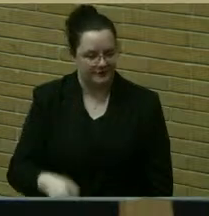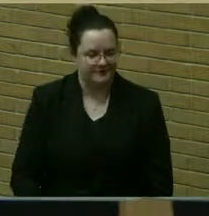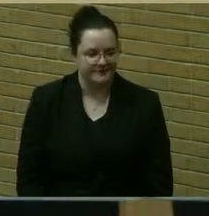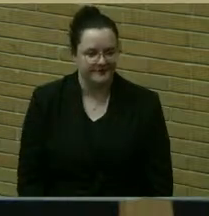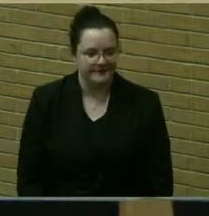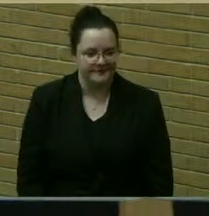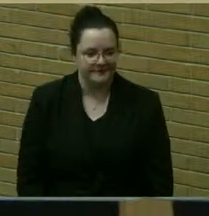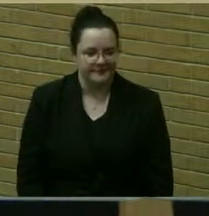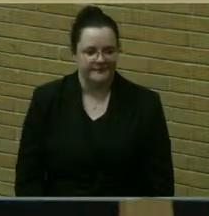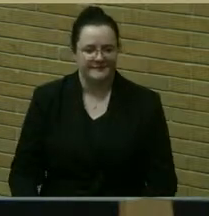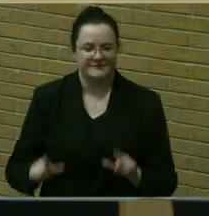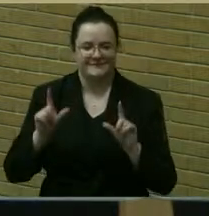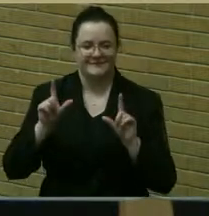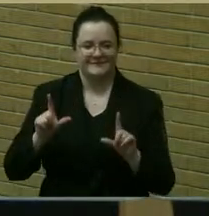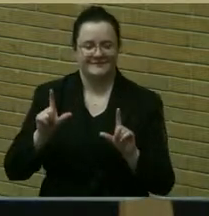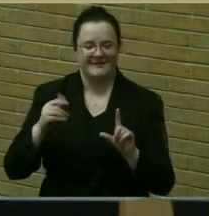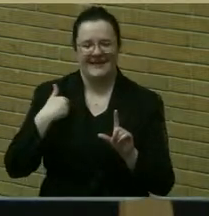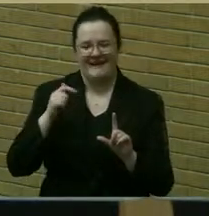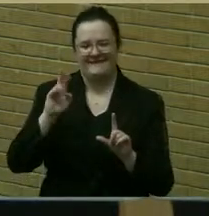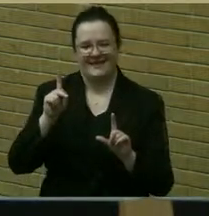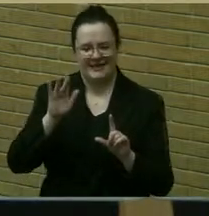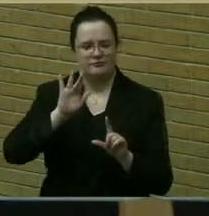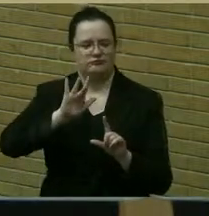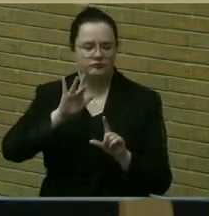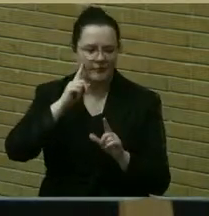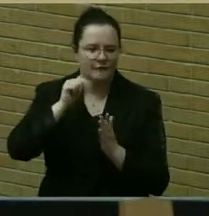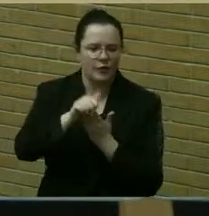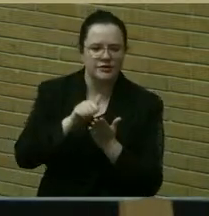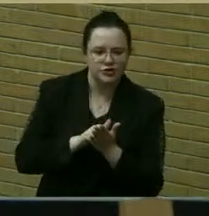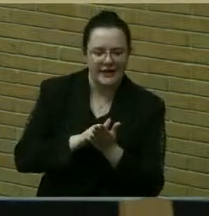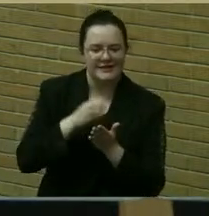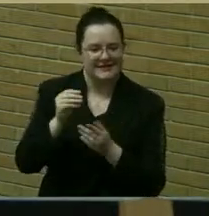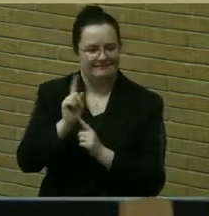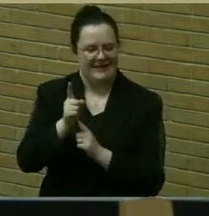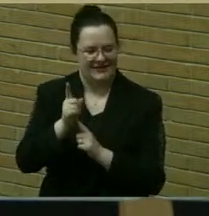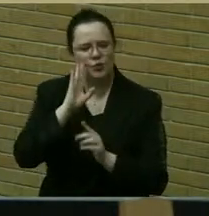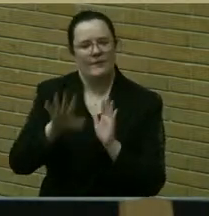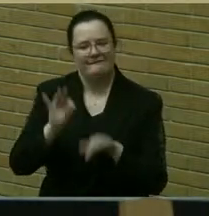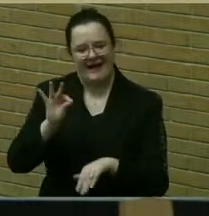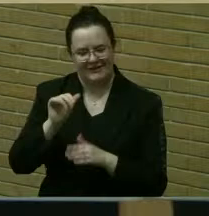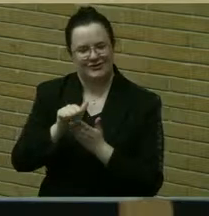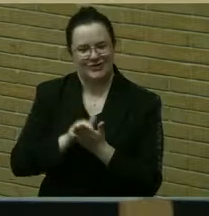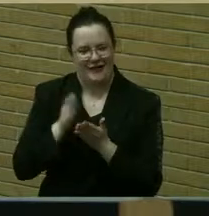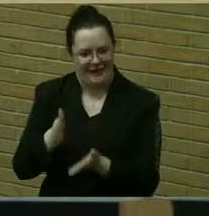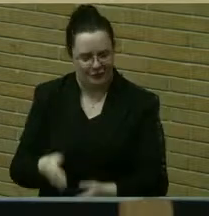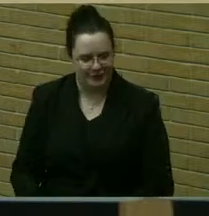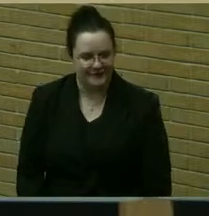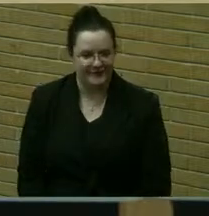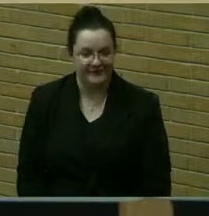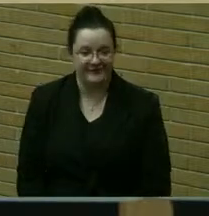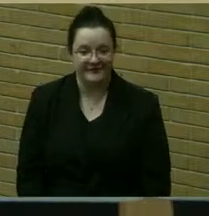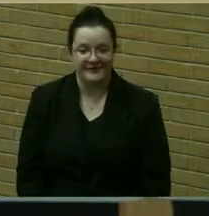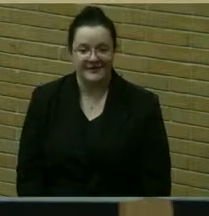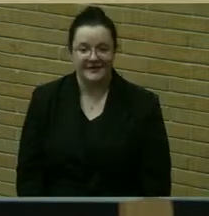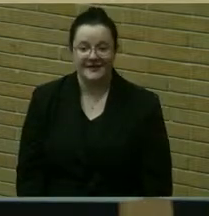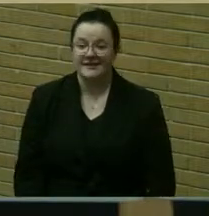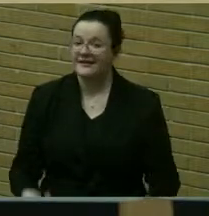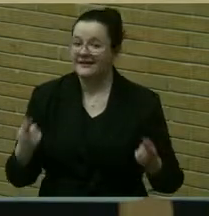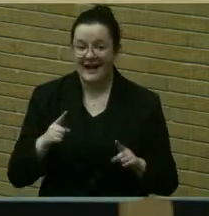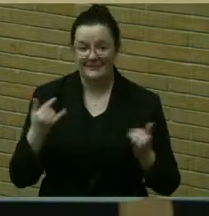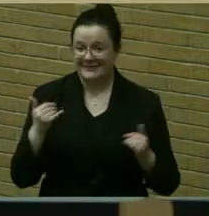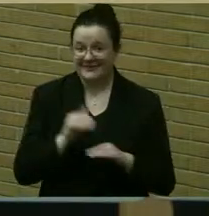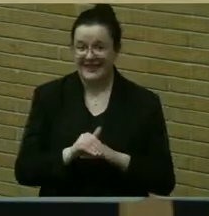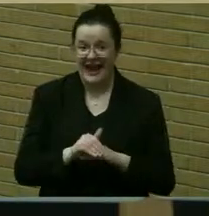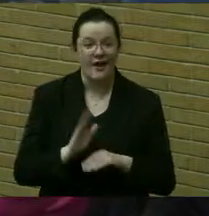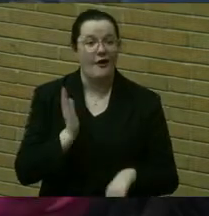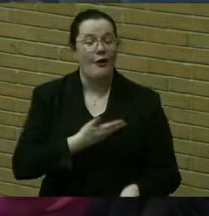a link for Agendas and Minutes, and you will find the agenda there. Now, tonight in the front row, we have some